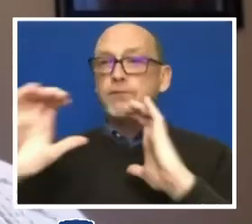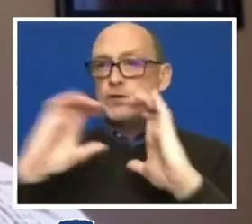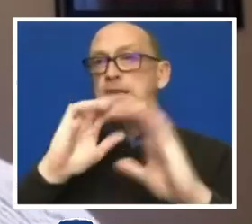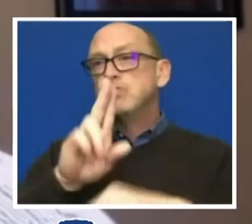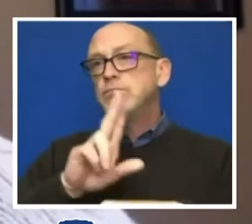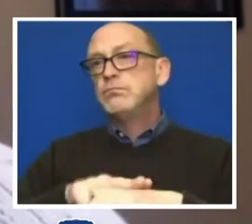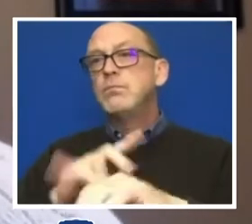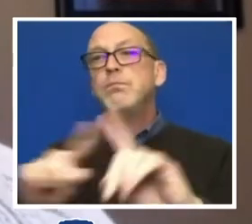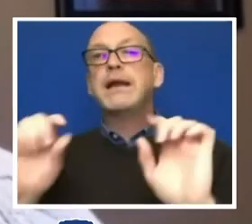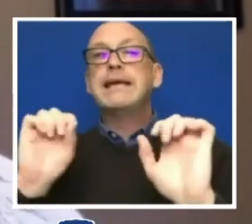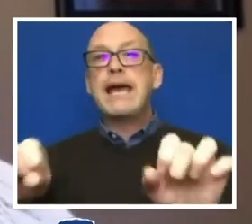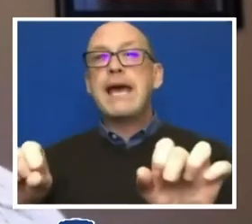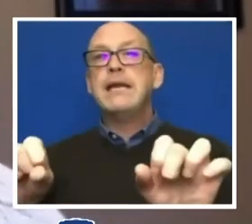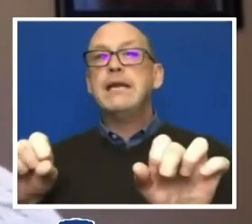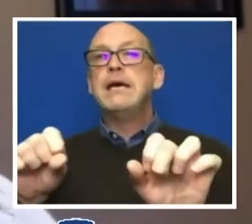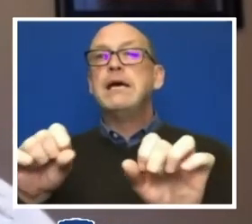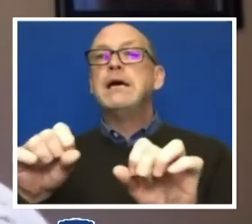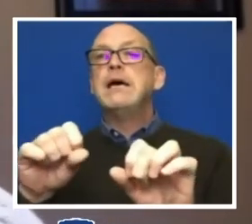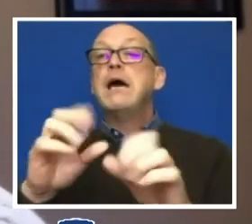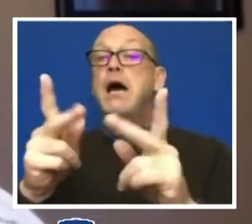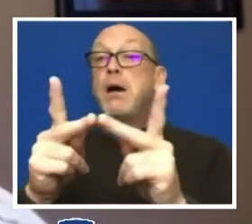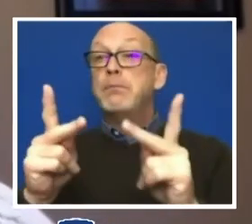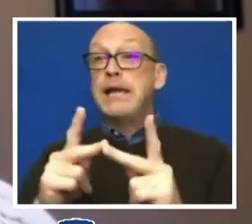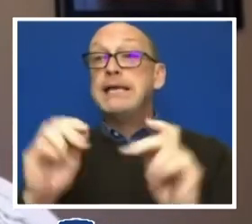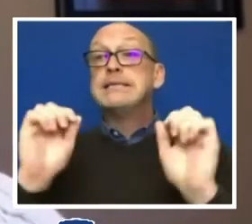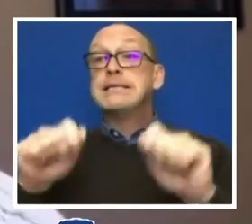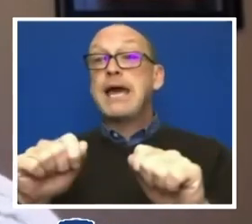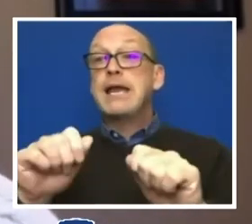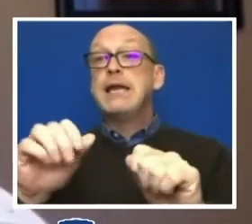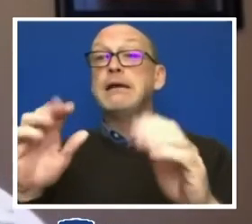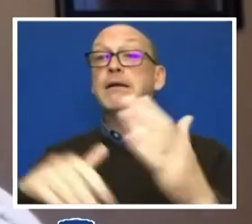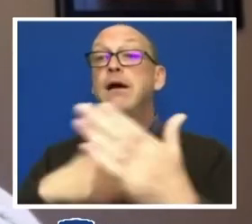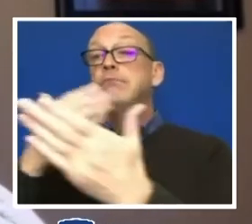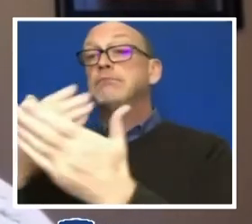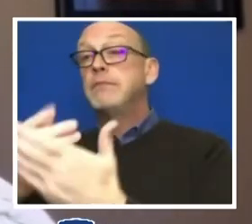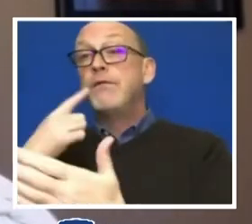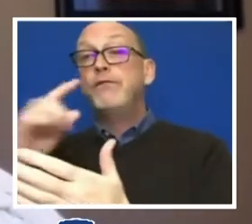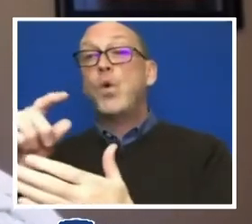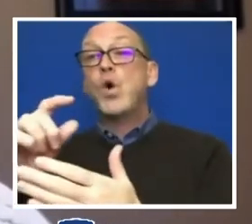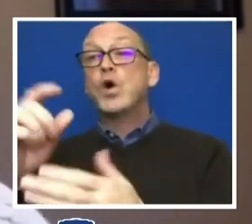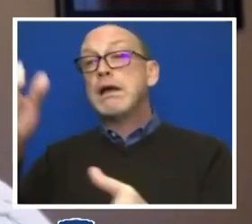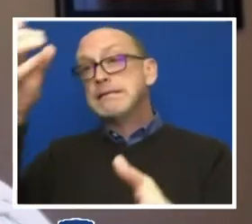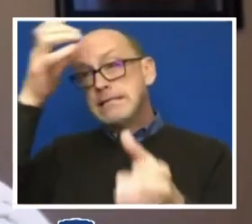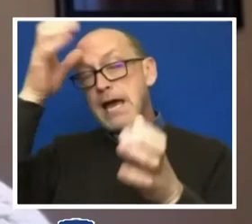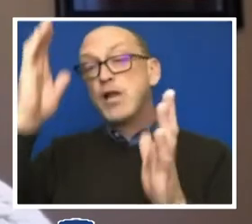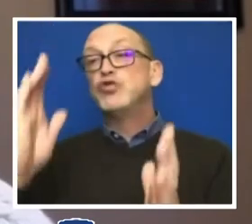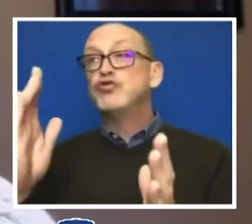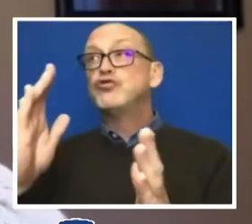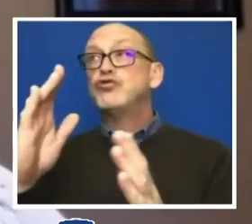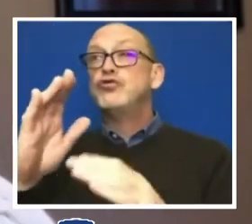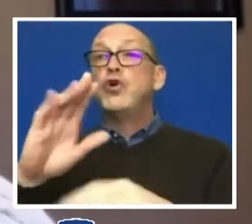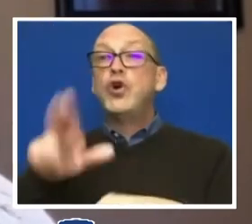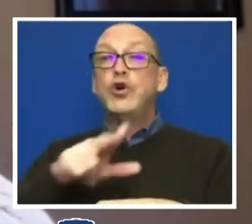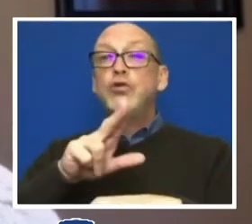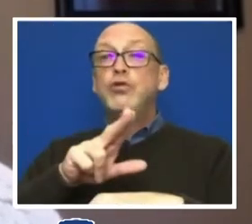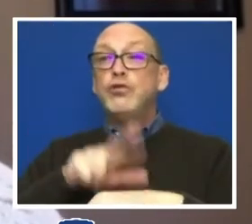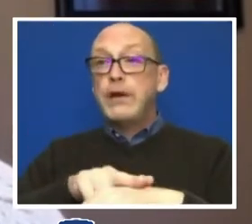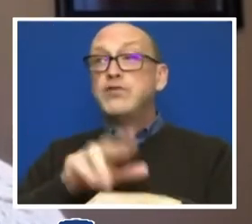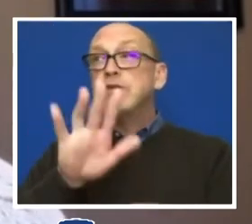could be a venue that would be a destination for scholars around the nation and broadly,